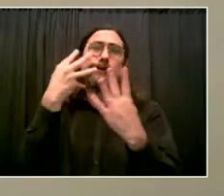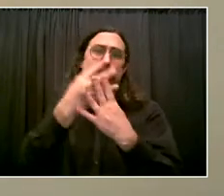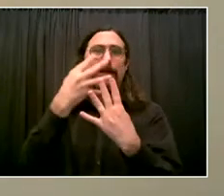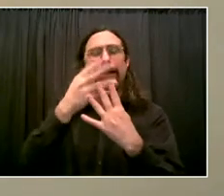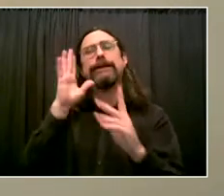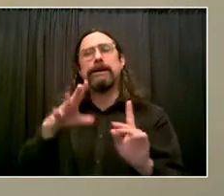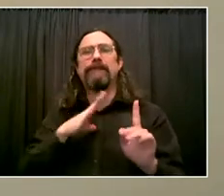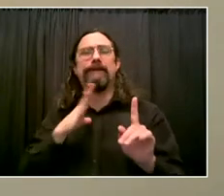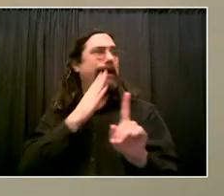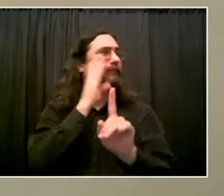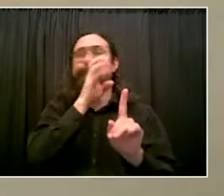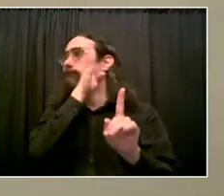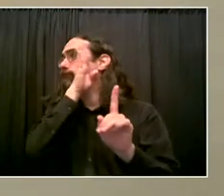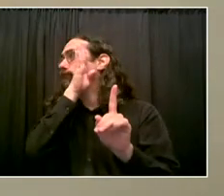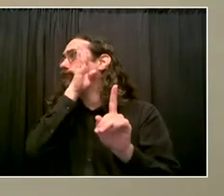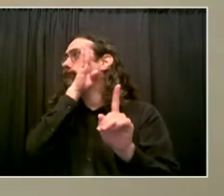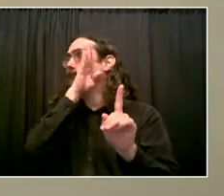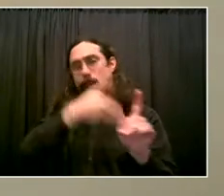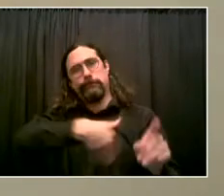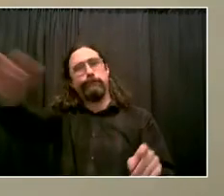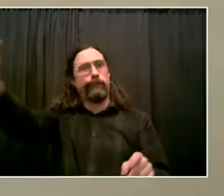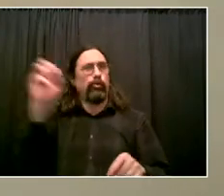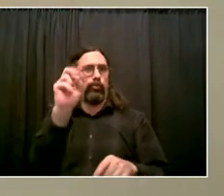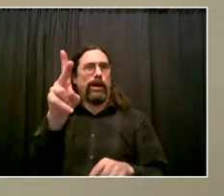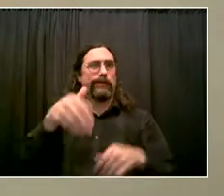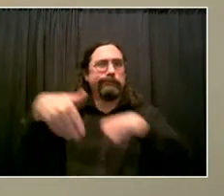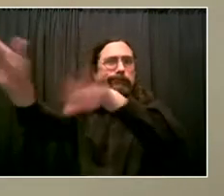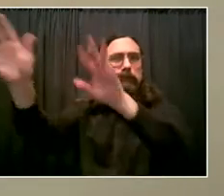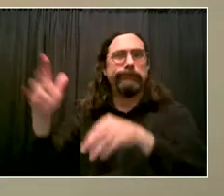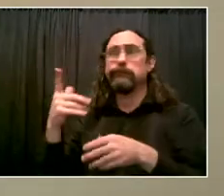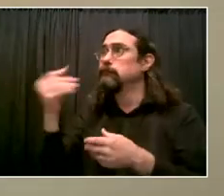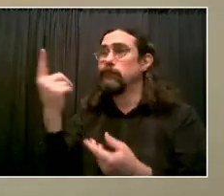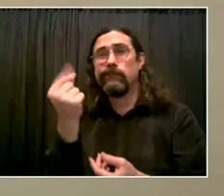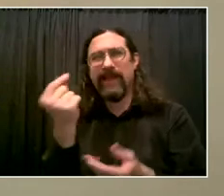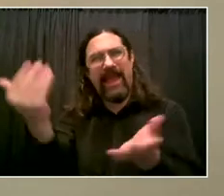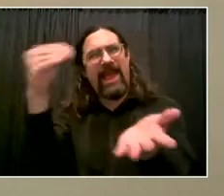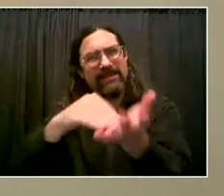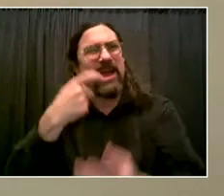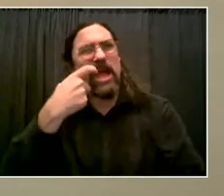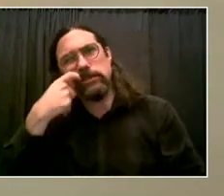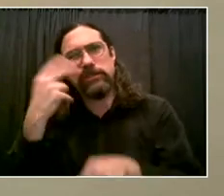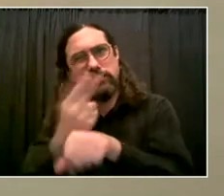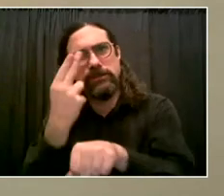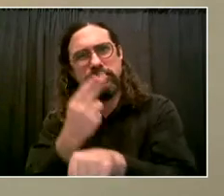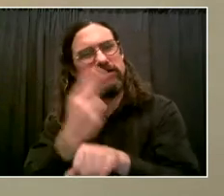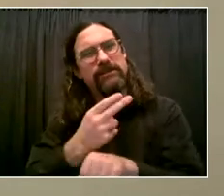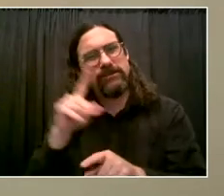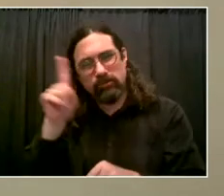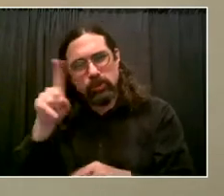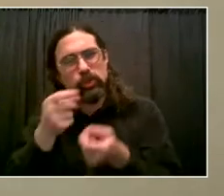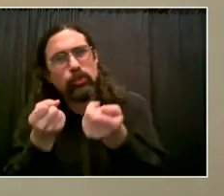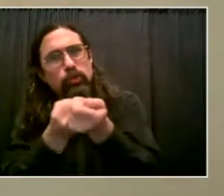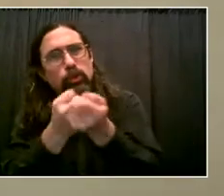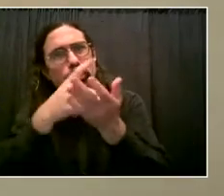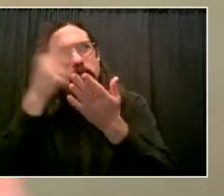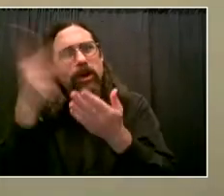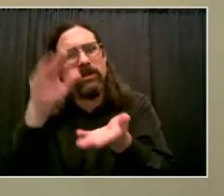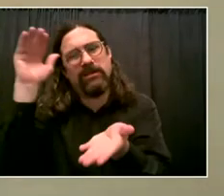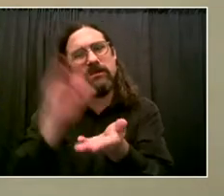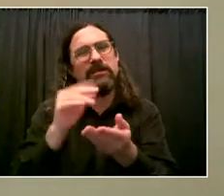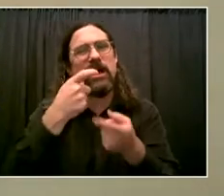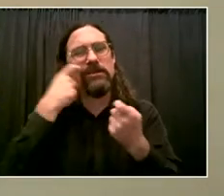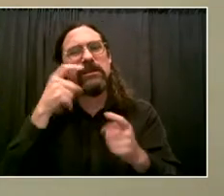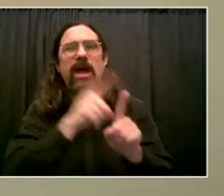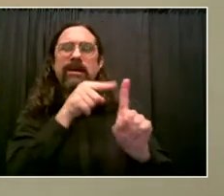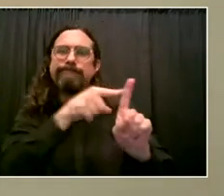that I'm coming back to. This isn't no longer about, you know, on parole, let's figure out a way to get you back into prison. Let's figure out anything you do,